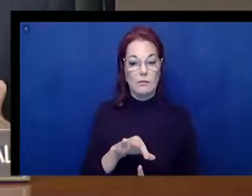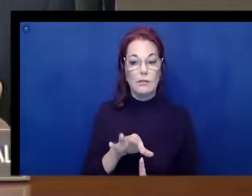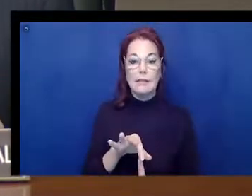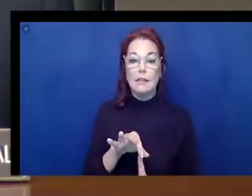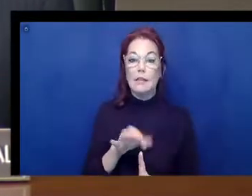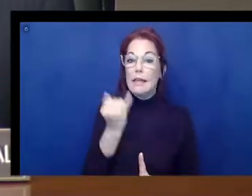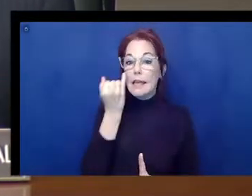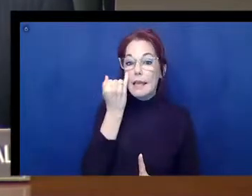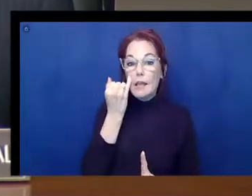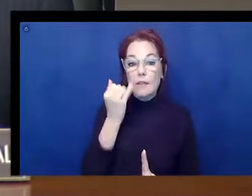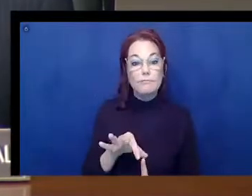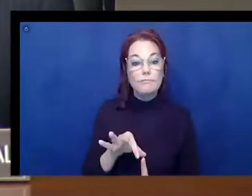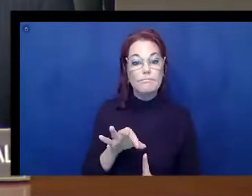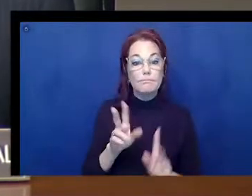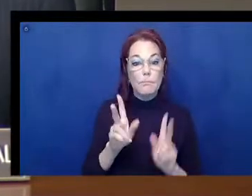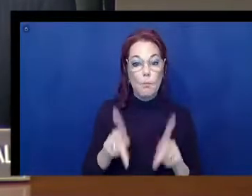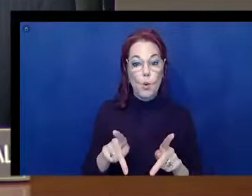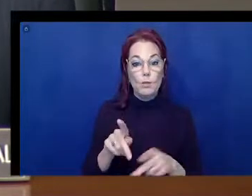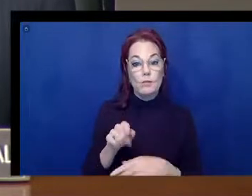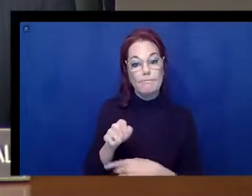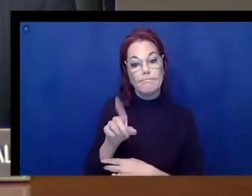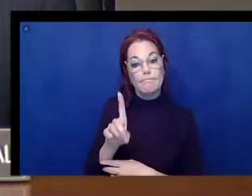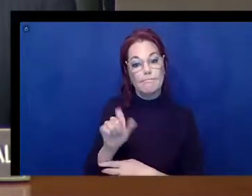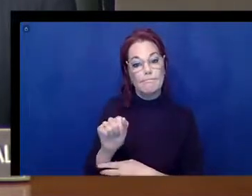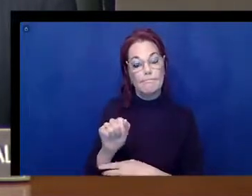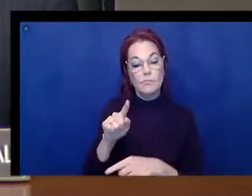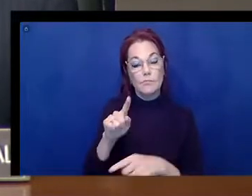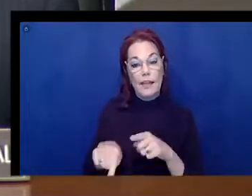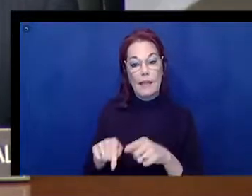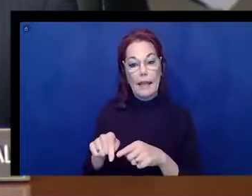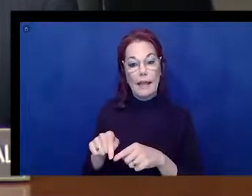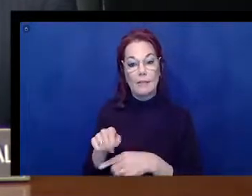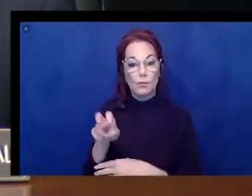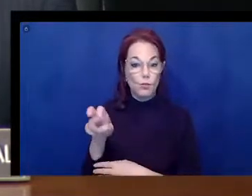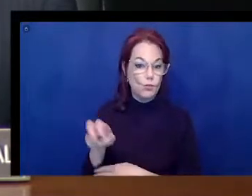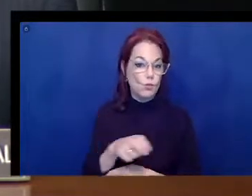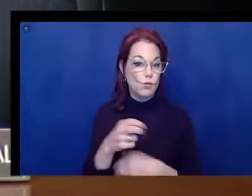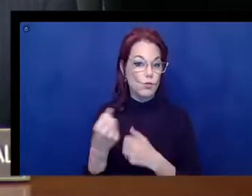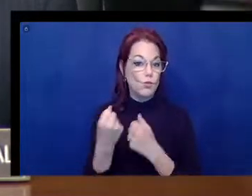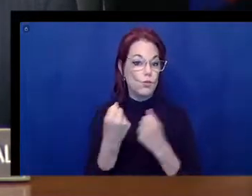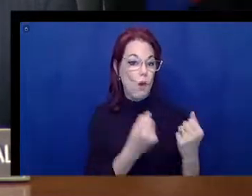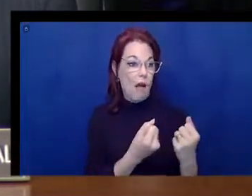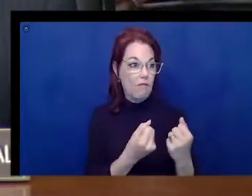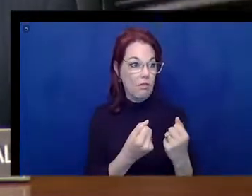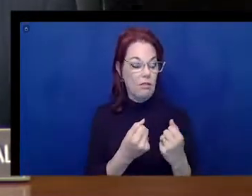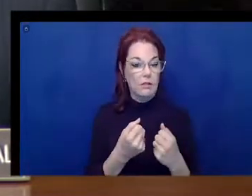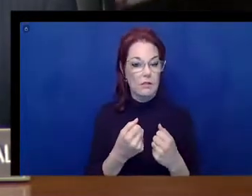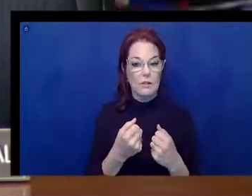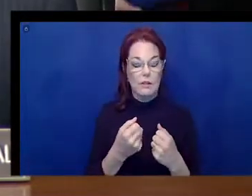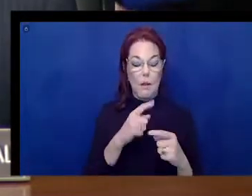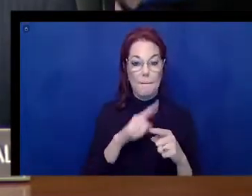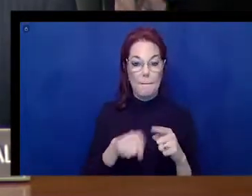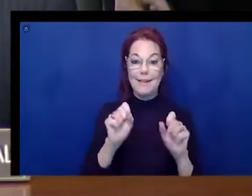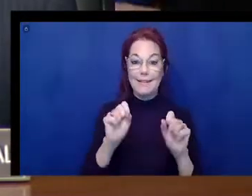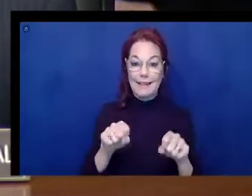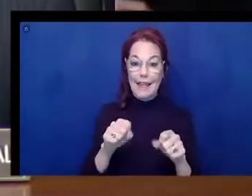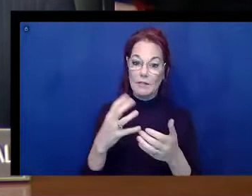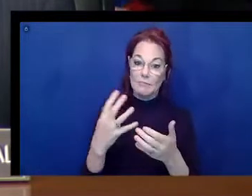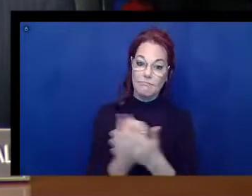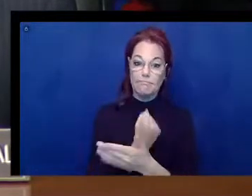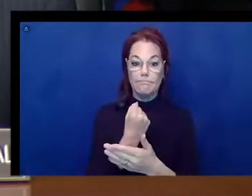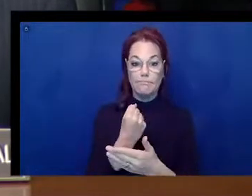to the VA hospital in West Haven or in Newington, but can get care at